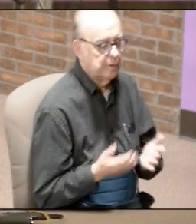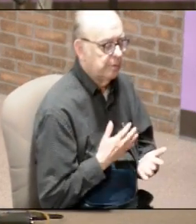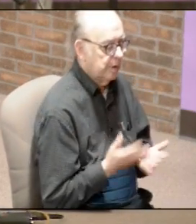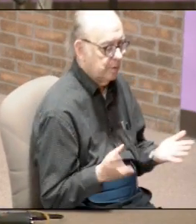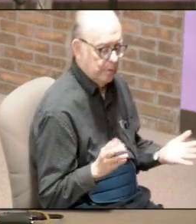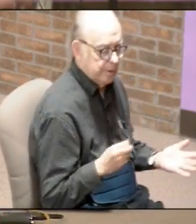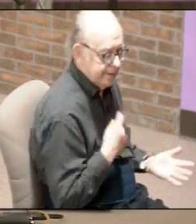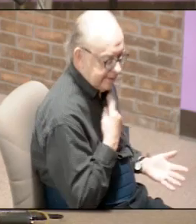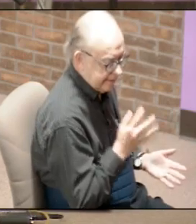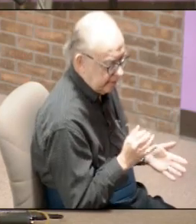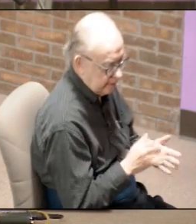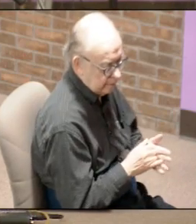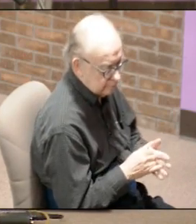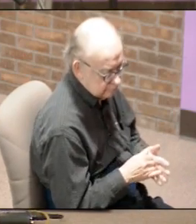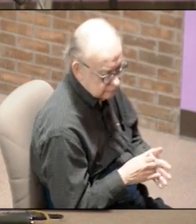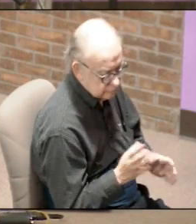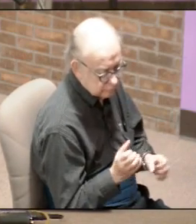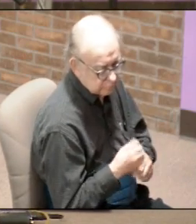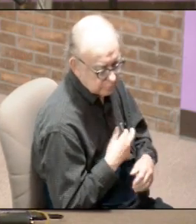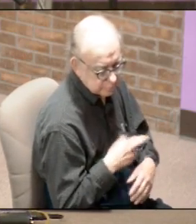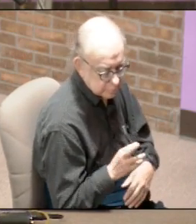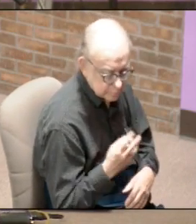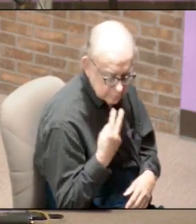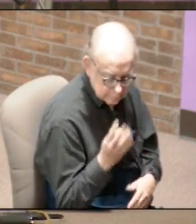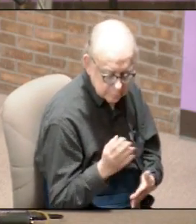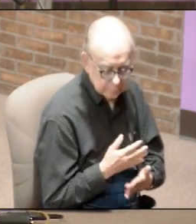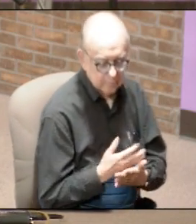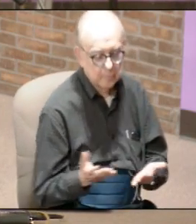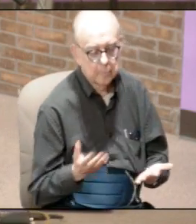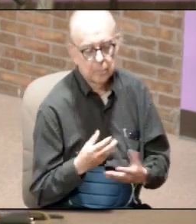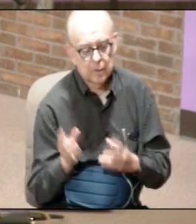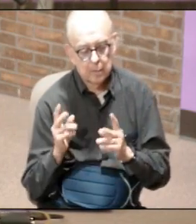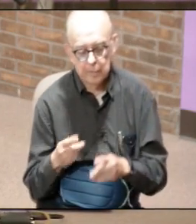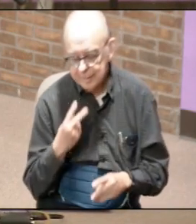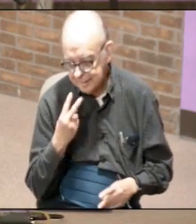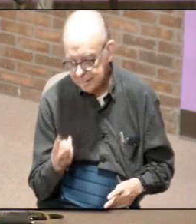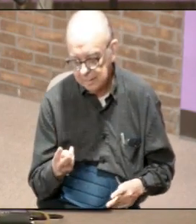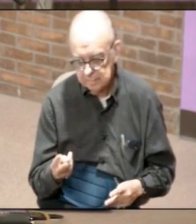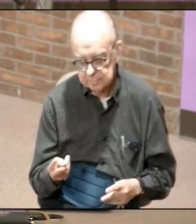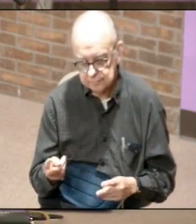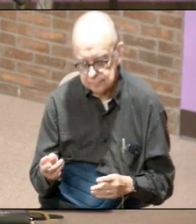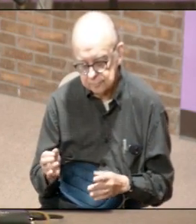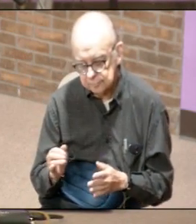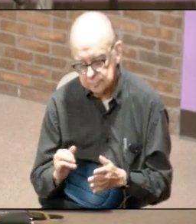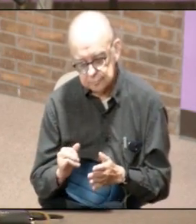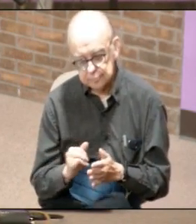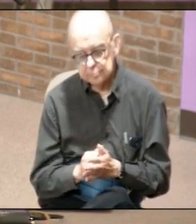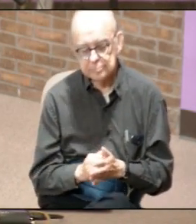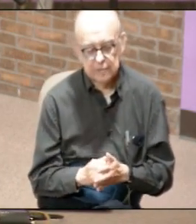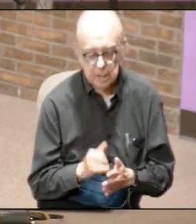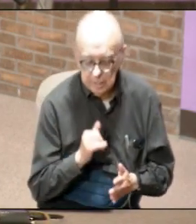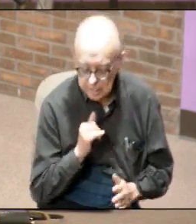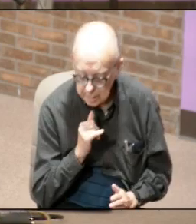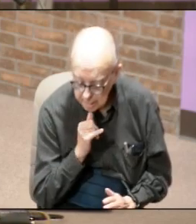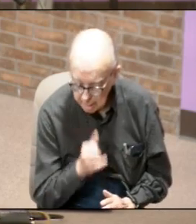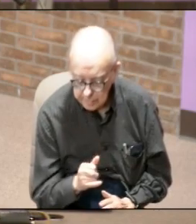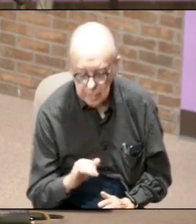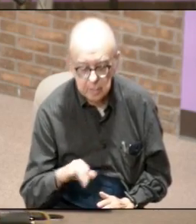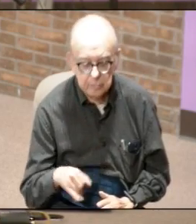everything the one that's going to get this revelation and see something that nobody else is going to see that just wasn't him